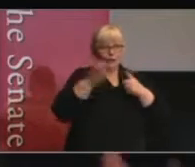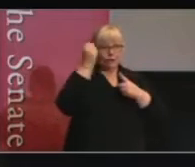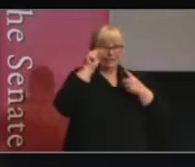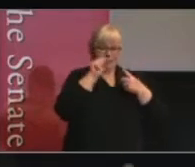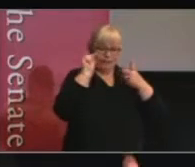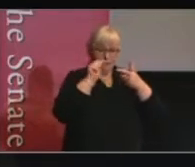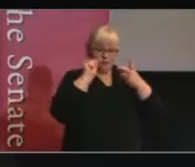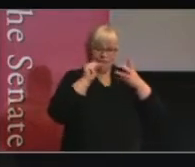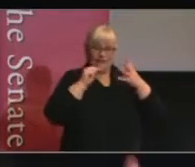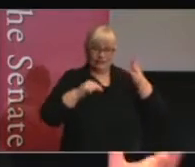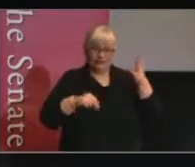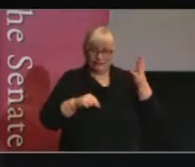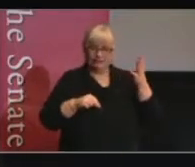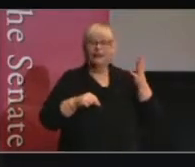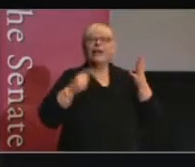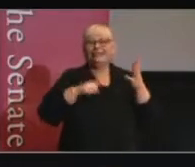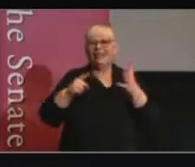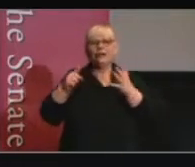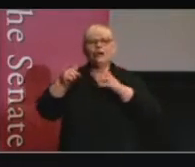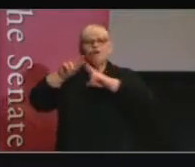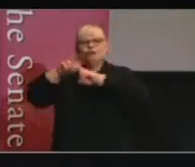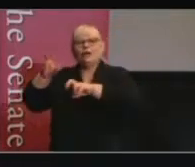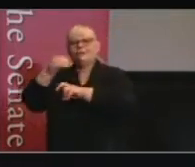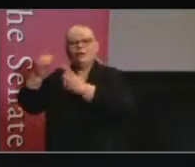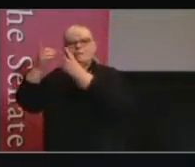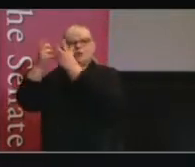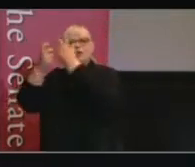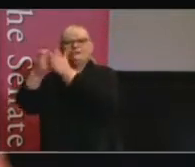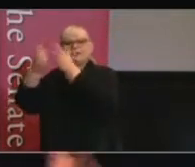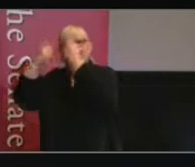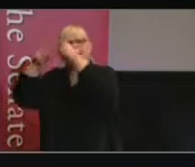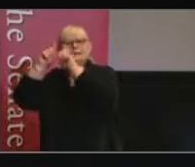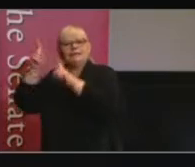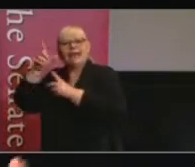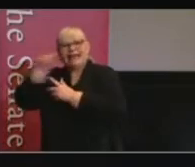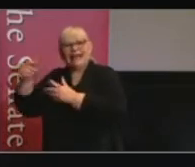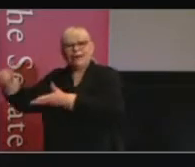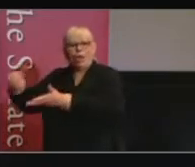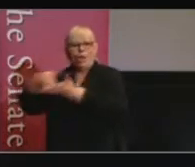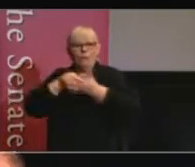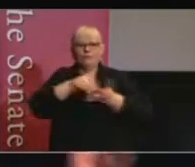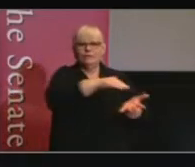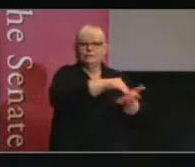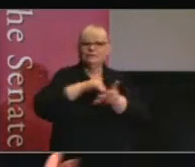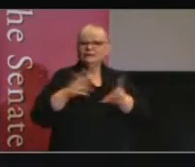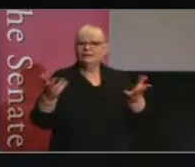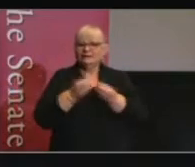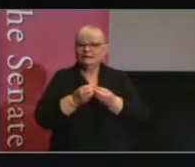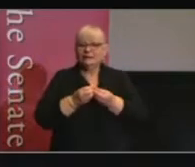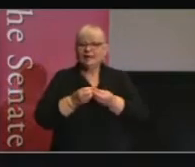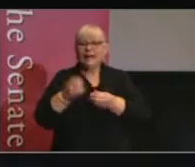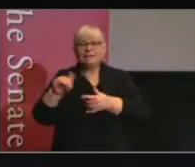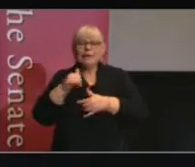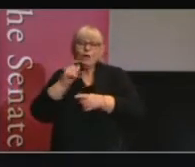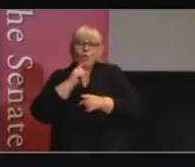that's when research from academia can help you put that together into something that allows you to talk to the rest of your